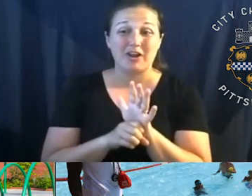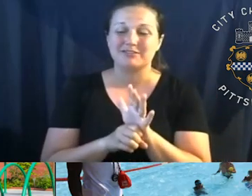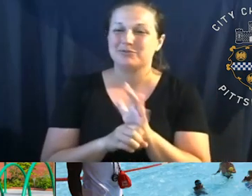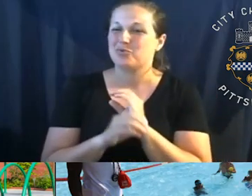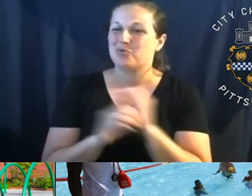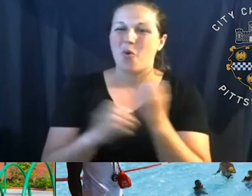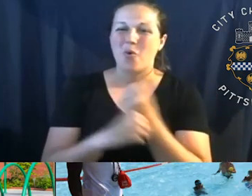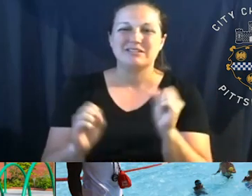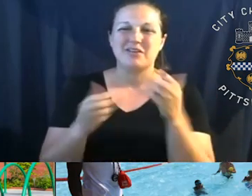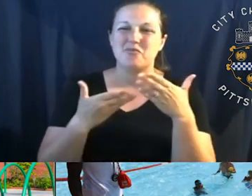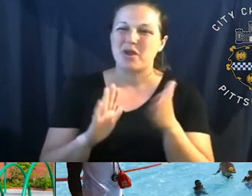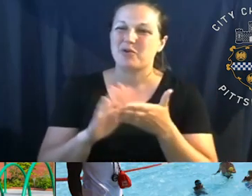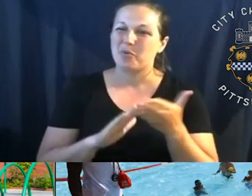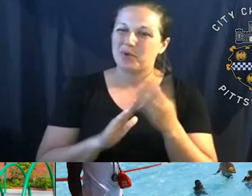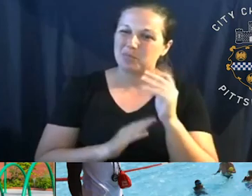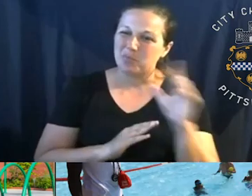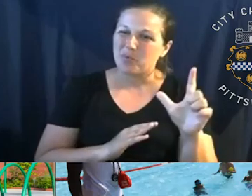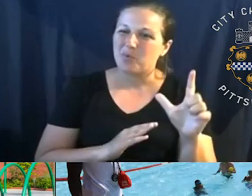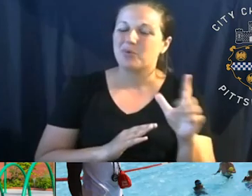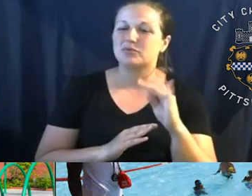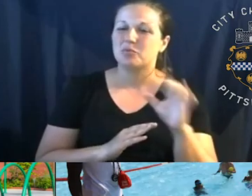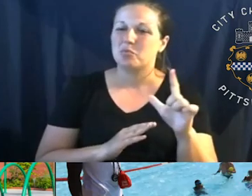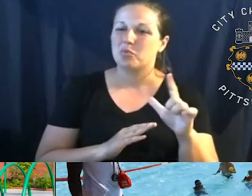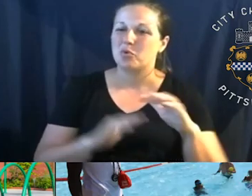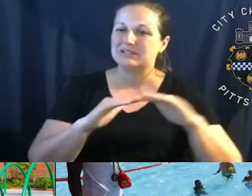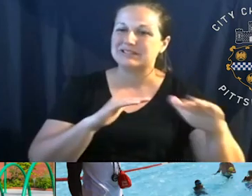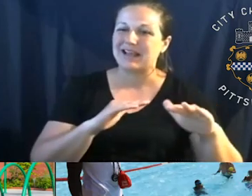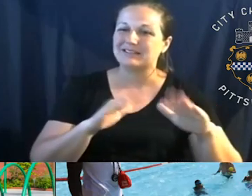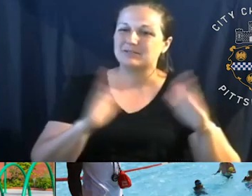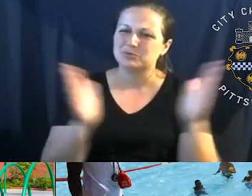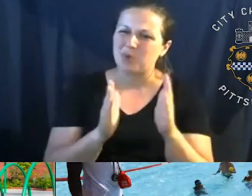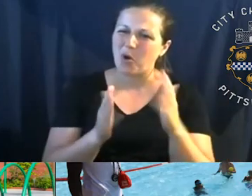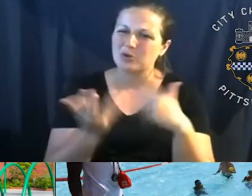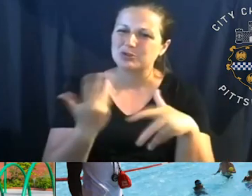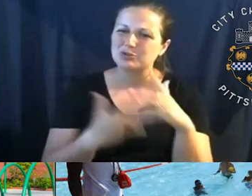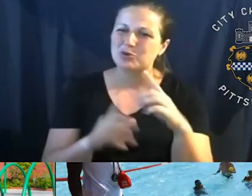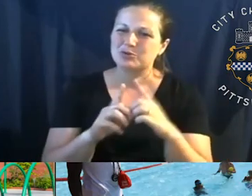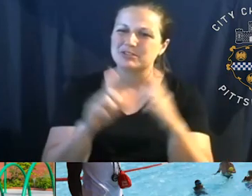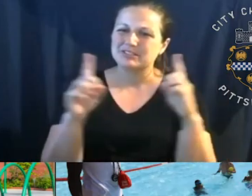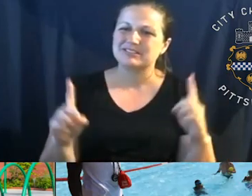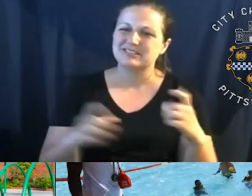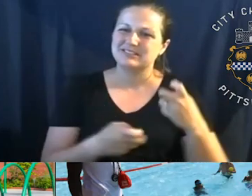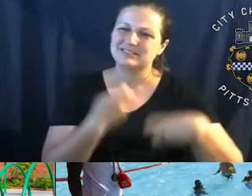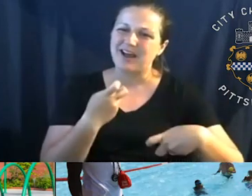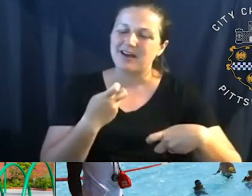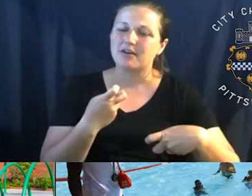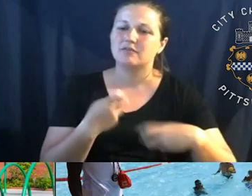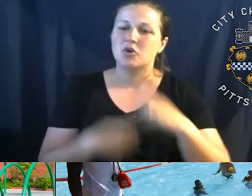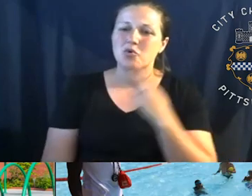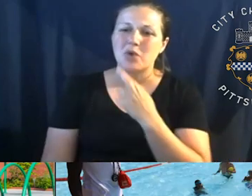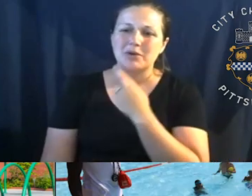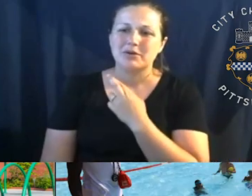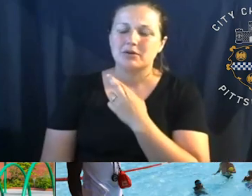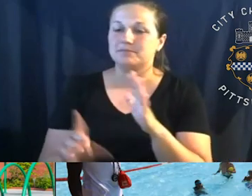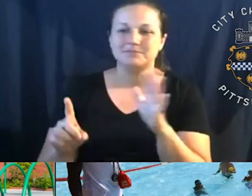pools. Our pool decks are kind of small, social distancing, uh, in and around the pool would be difficult restrooms, locker rooms.